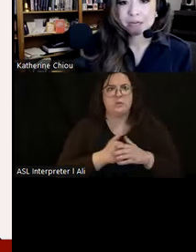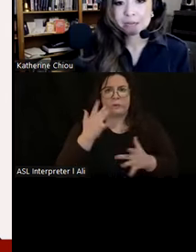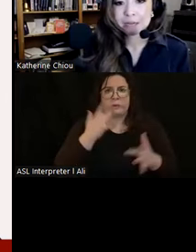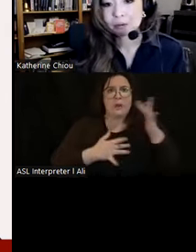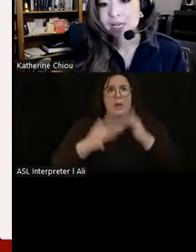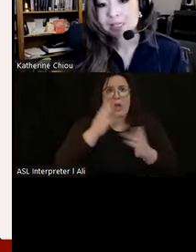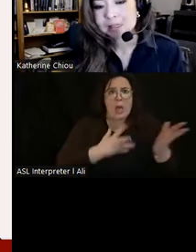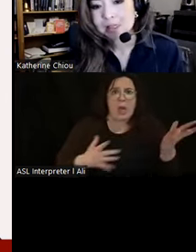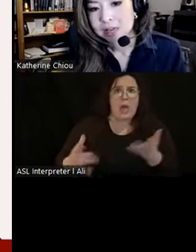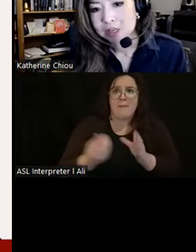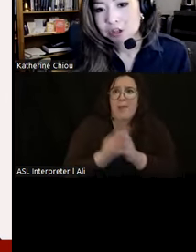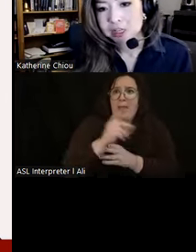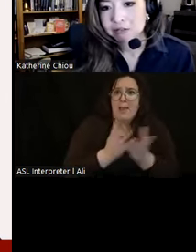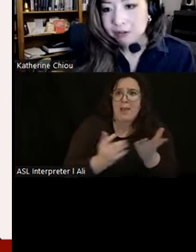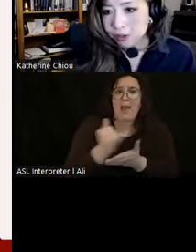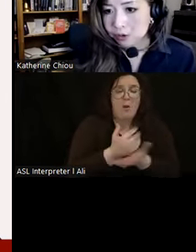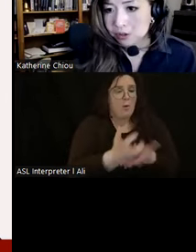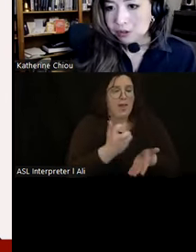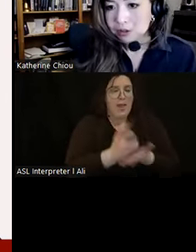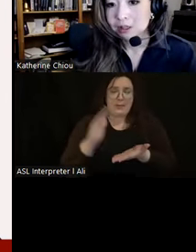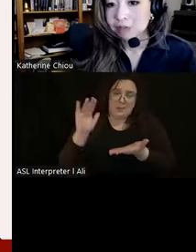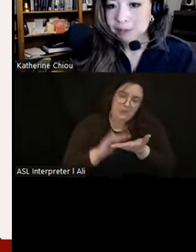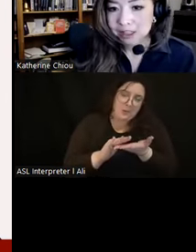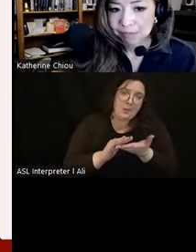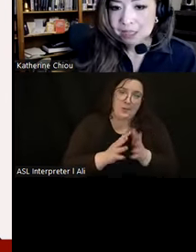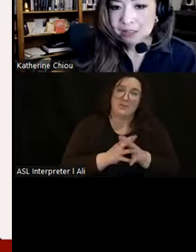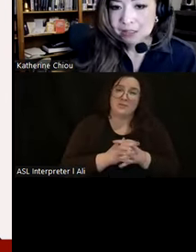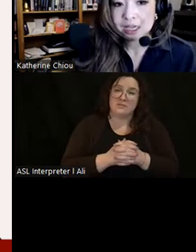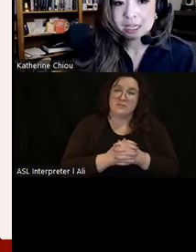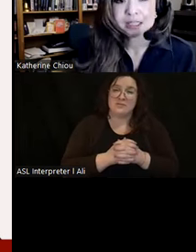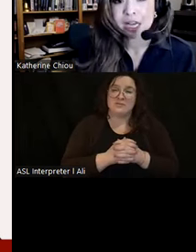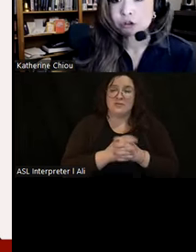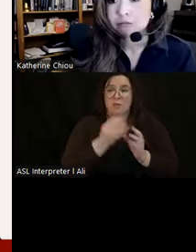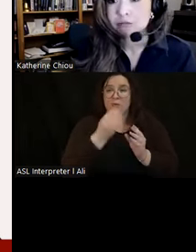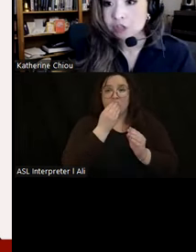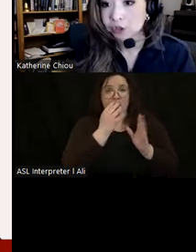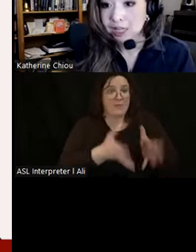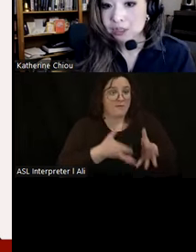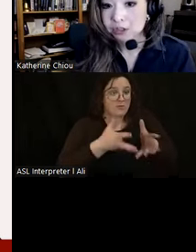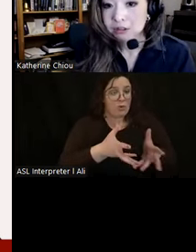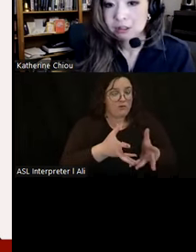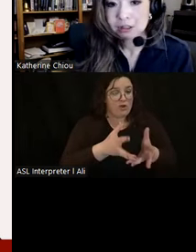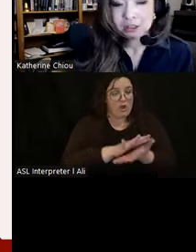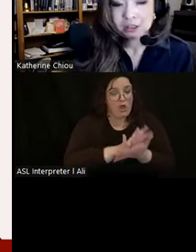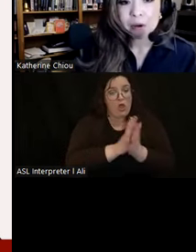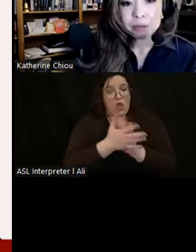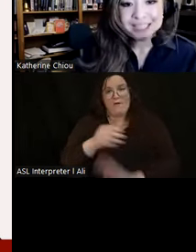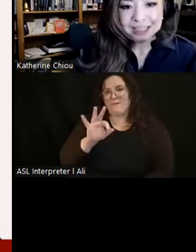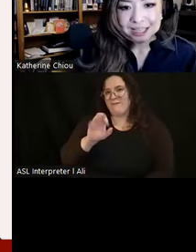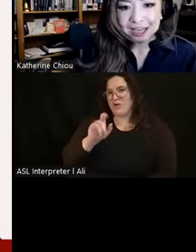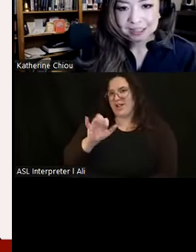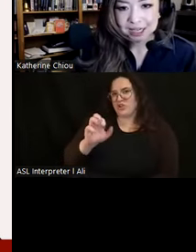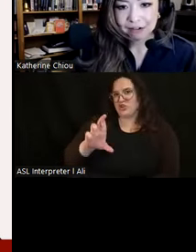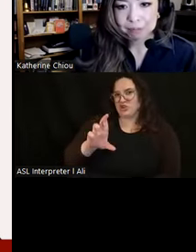by minimizing waste and turning refuse, the remnants of meals, into nitrogen-rich fertilizer. Now when we